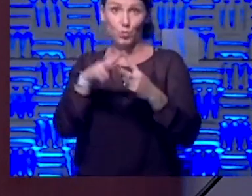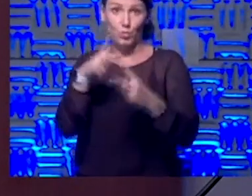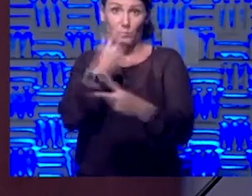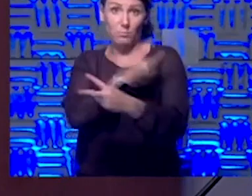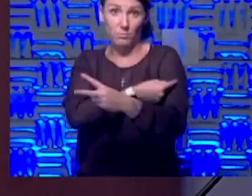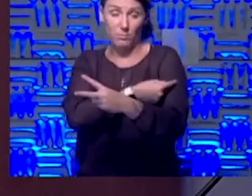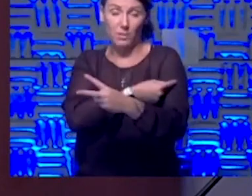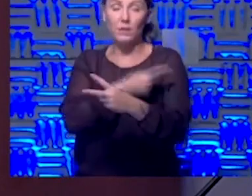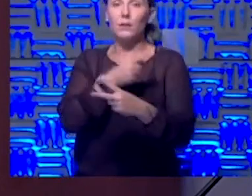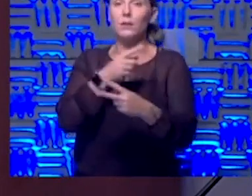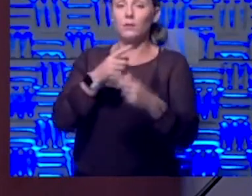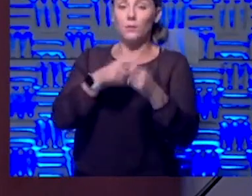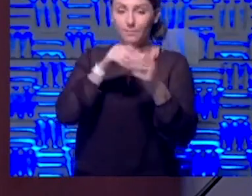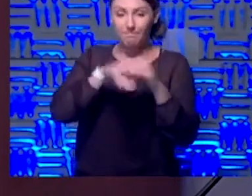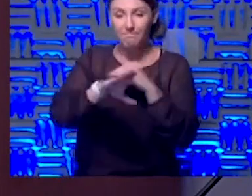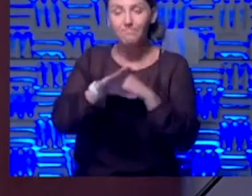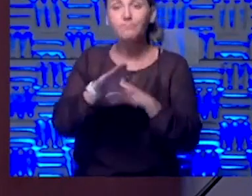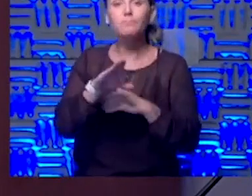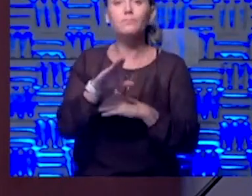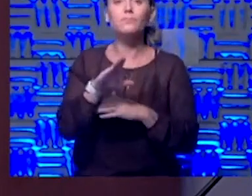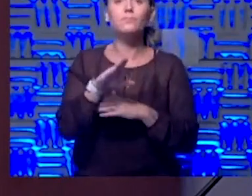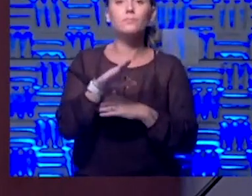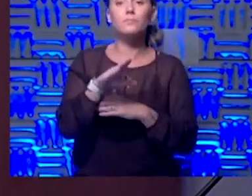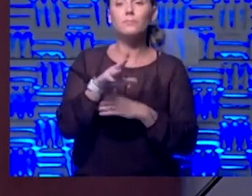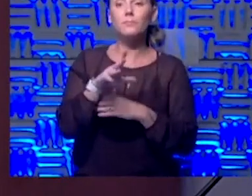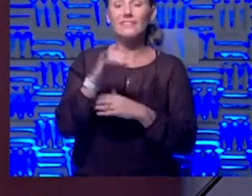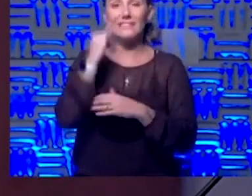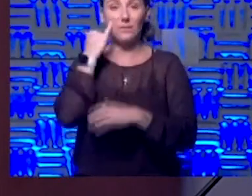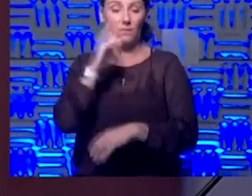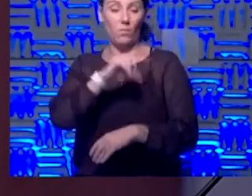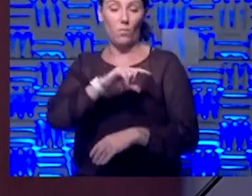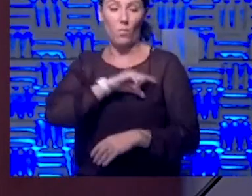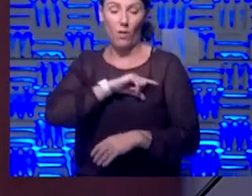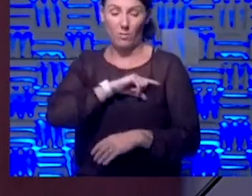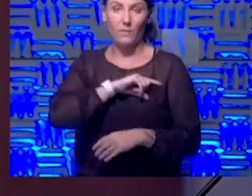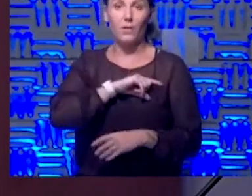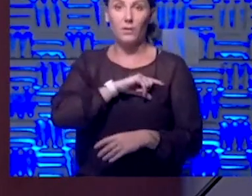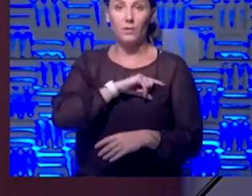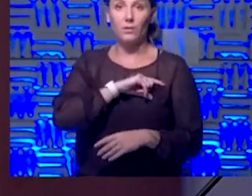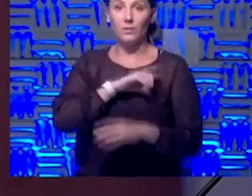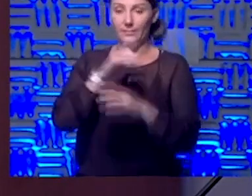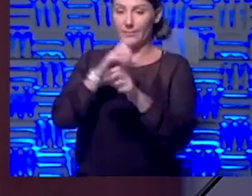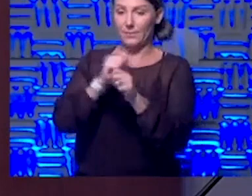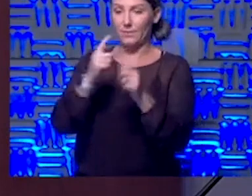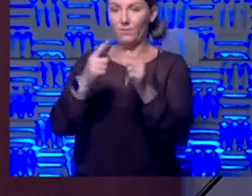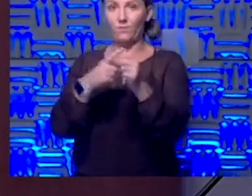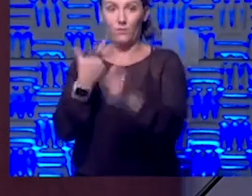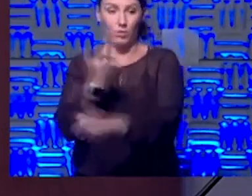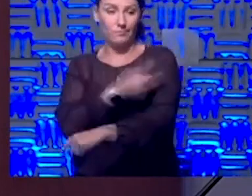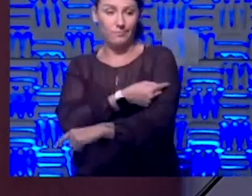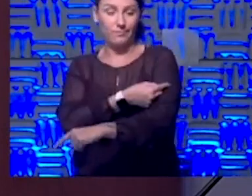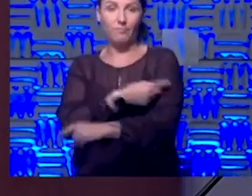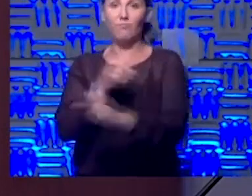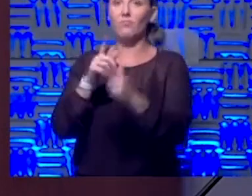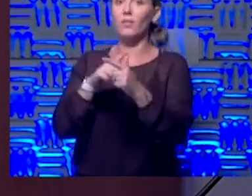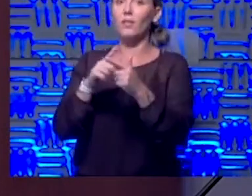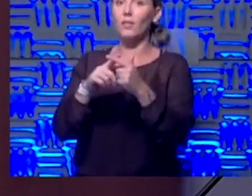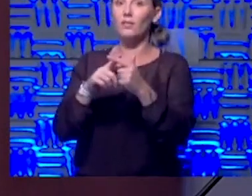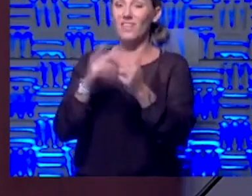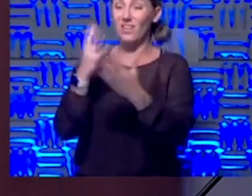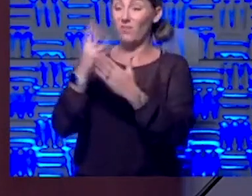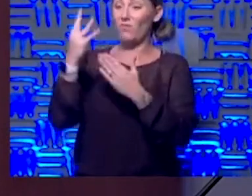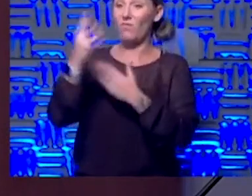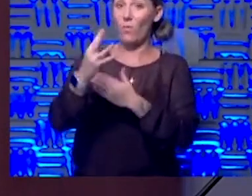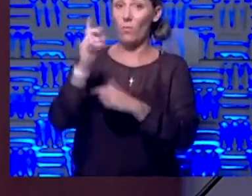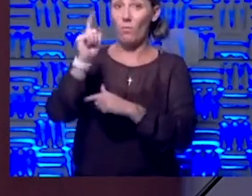So, you come in, you get, if you qualify, then you get your first shot. And then you come back four weeks